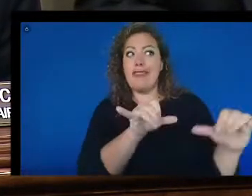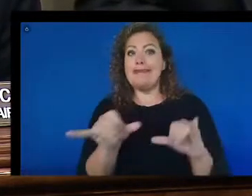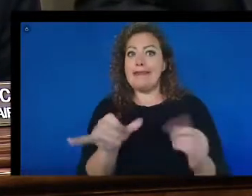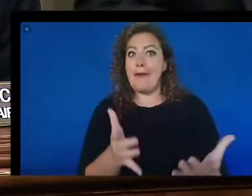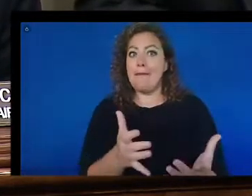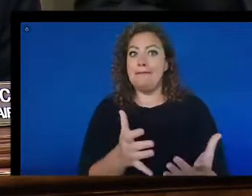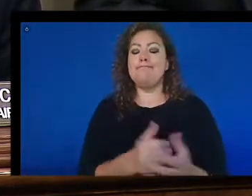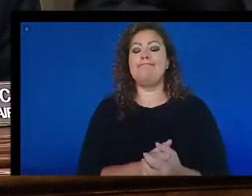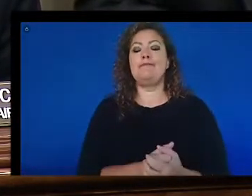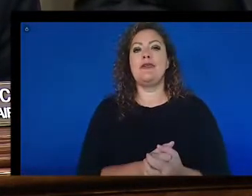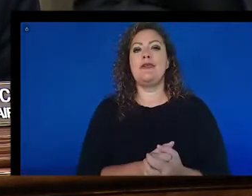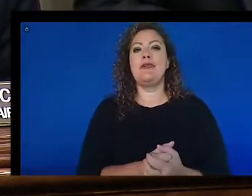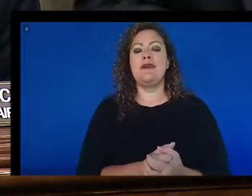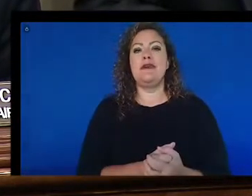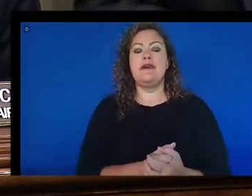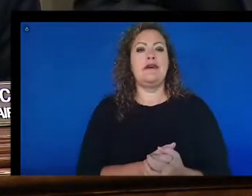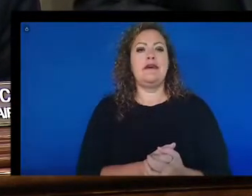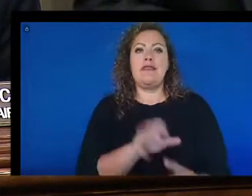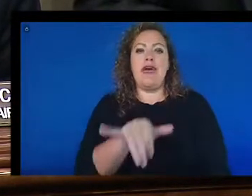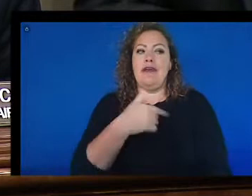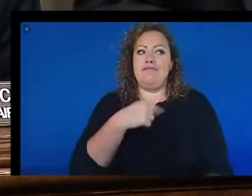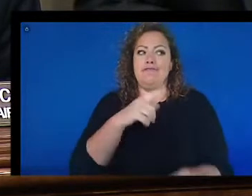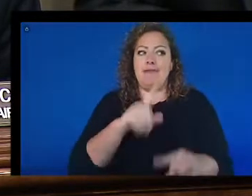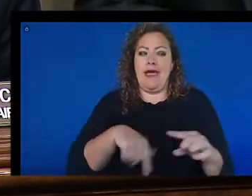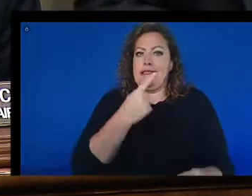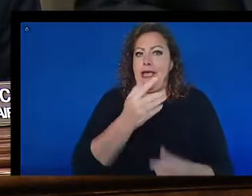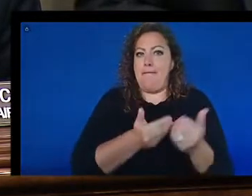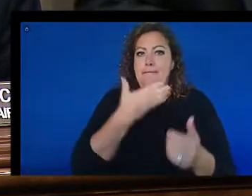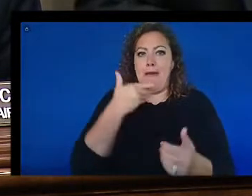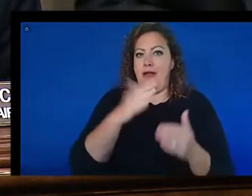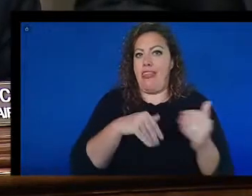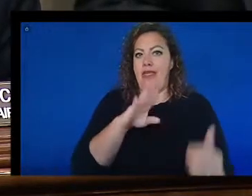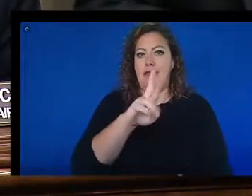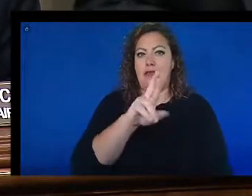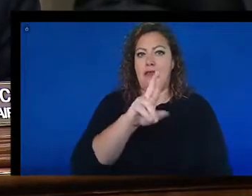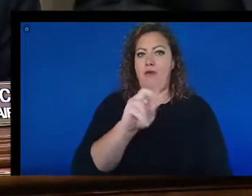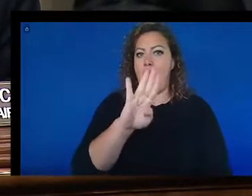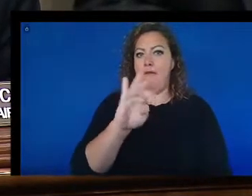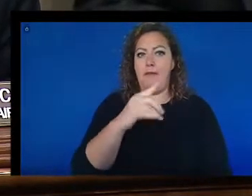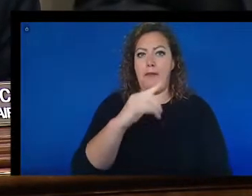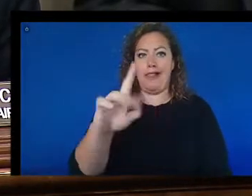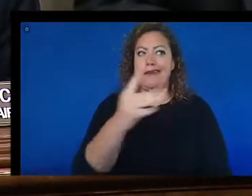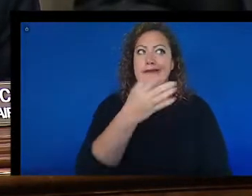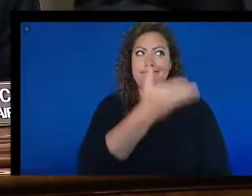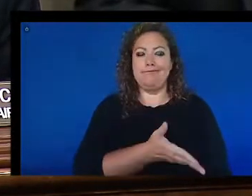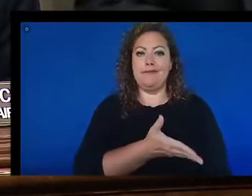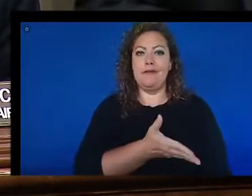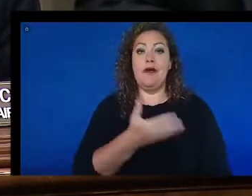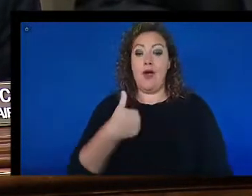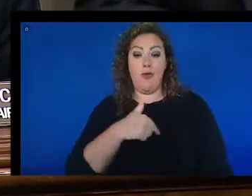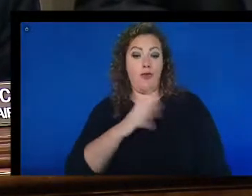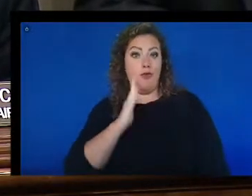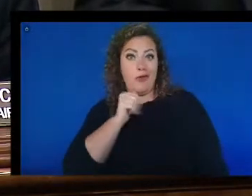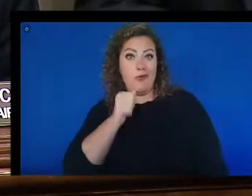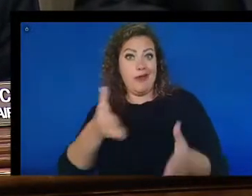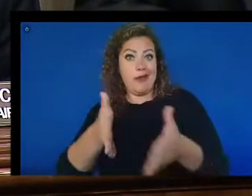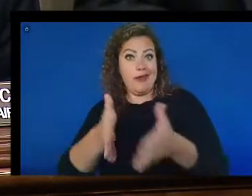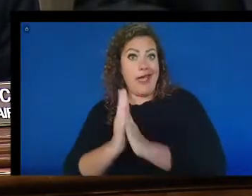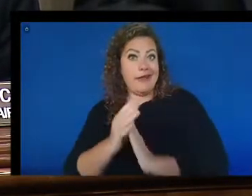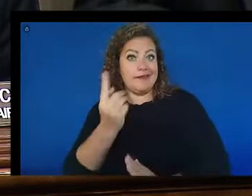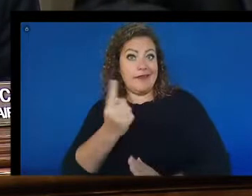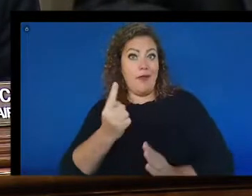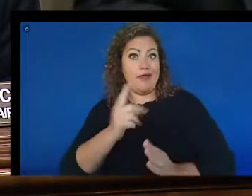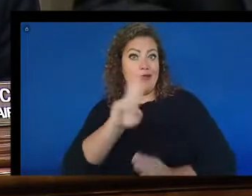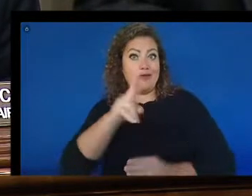Couldn't have said it any better than Ron Biglin said it. We wouldn't ask someone using a wheelchair to walk up courthouse